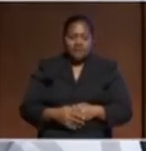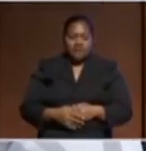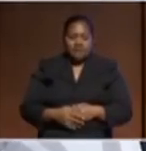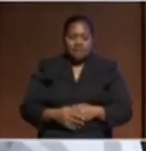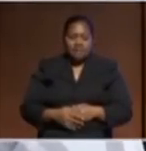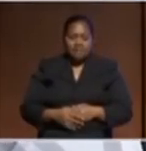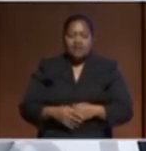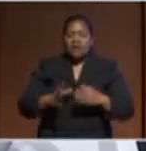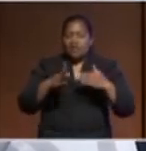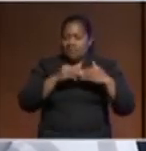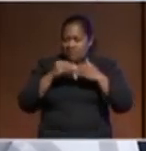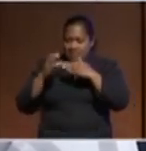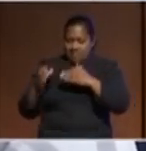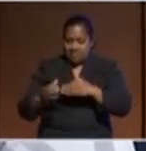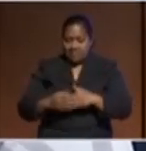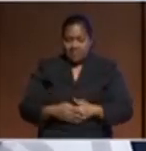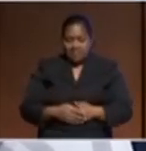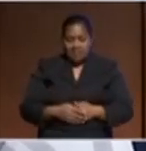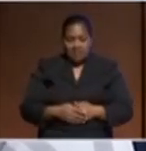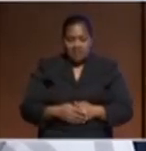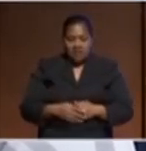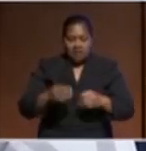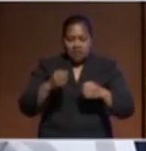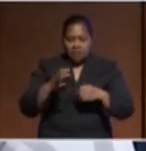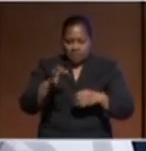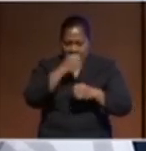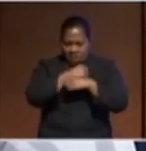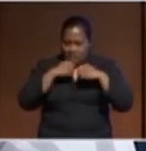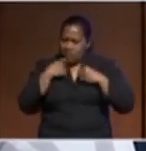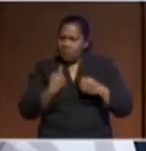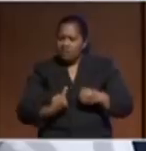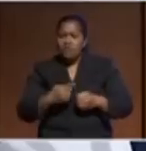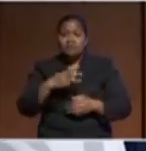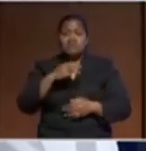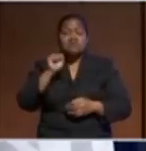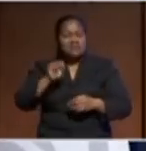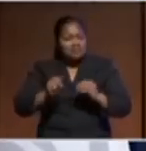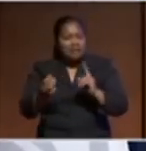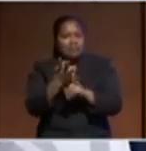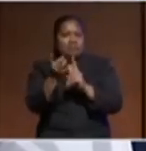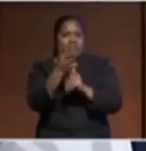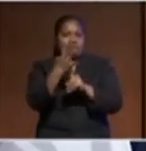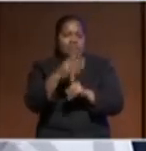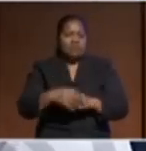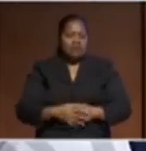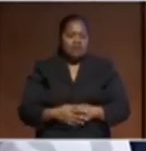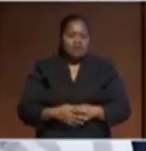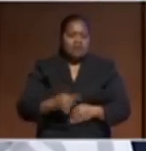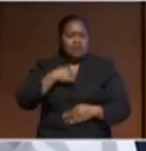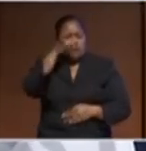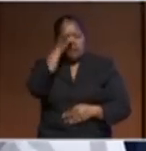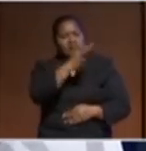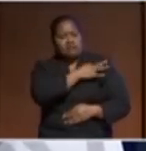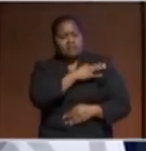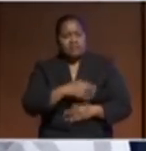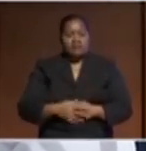among ourselves. It is very important, I believe, thinking about all of this.